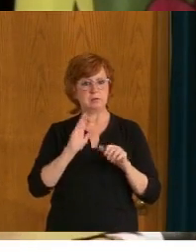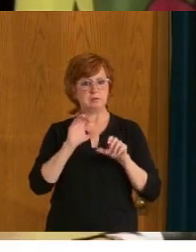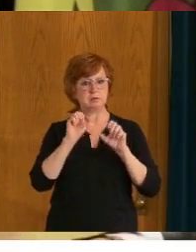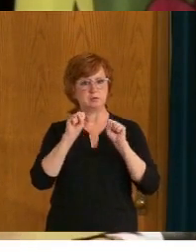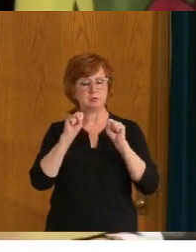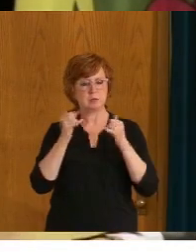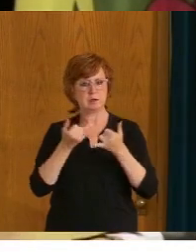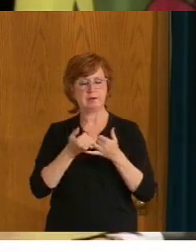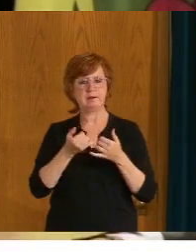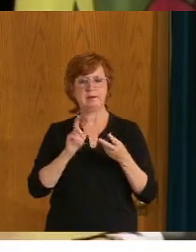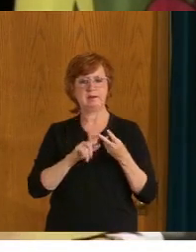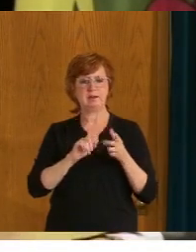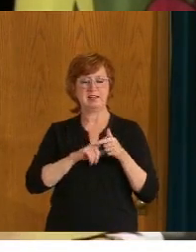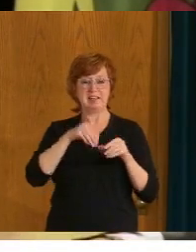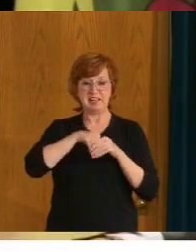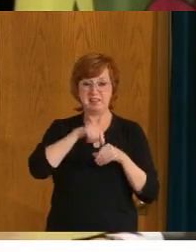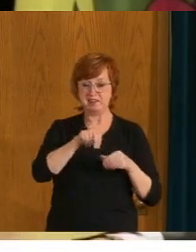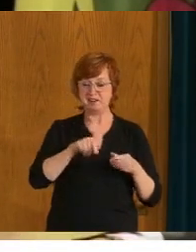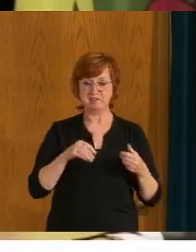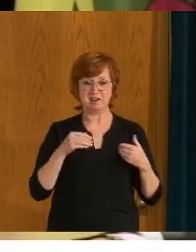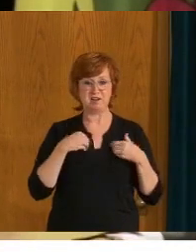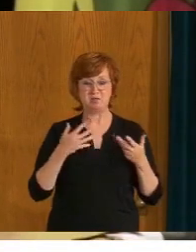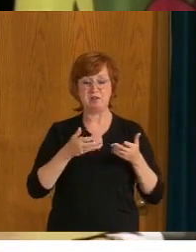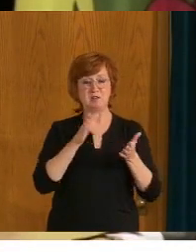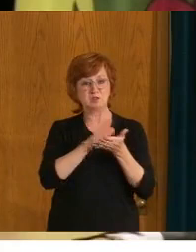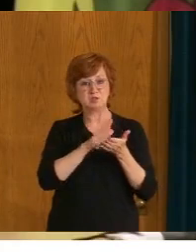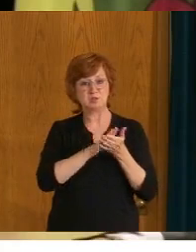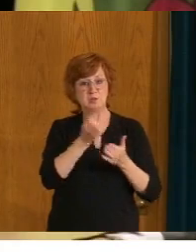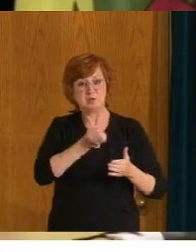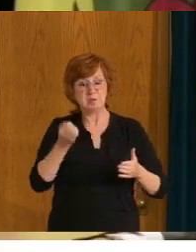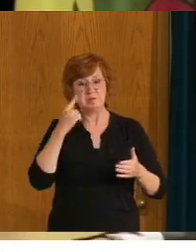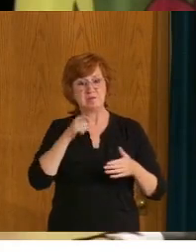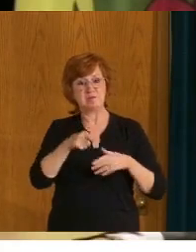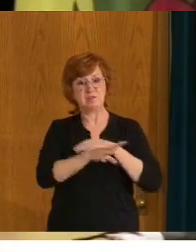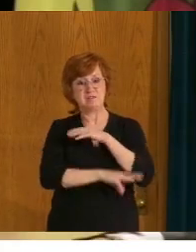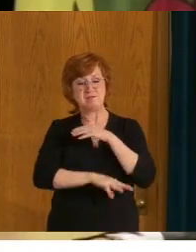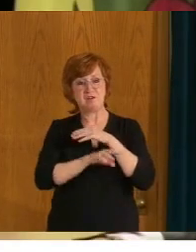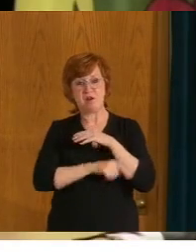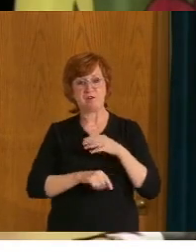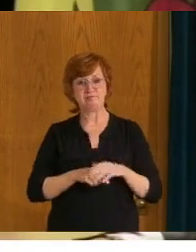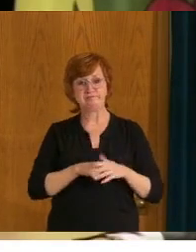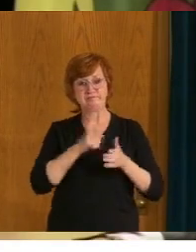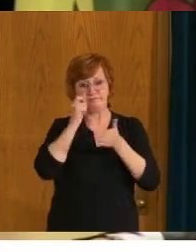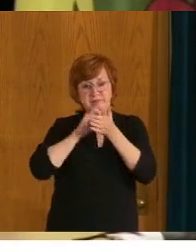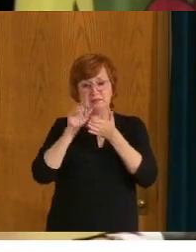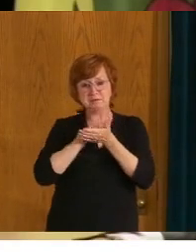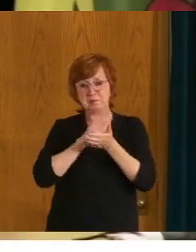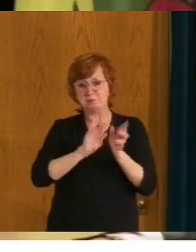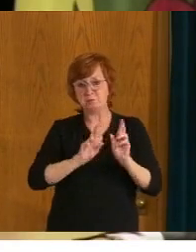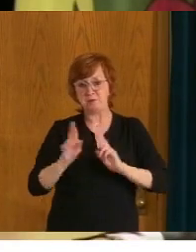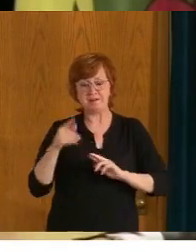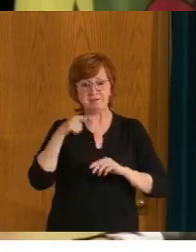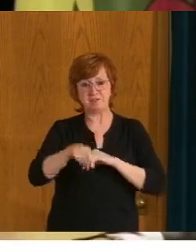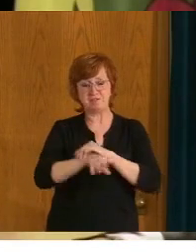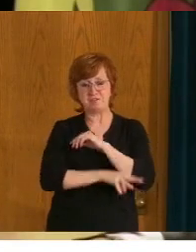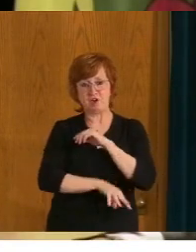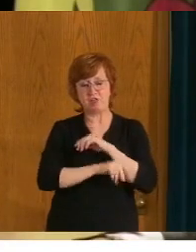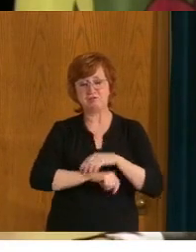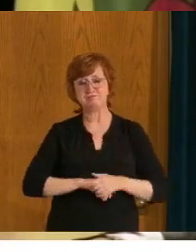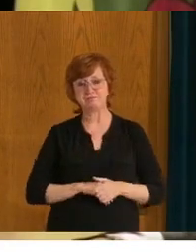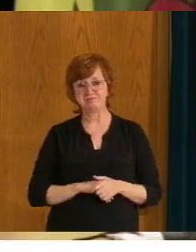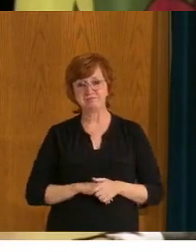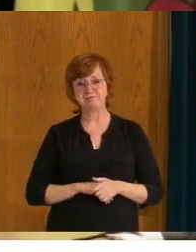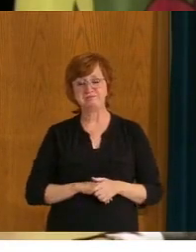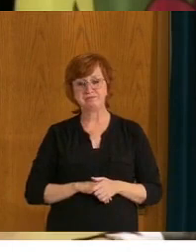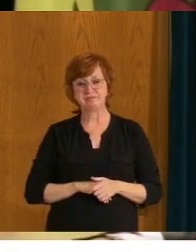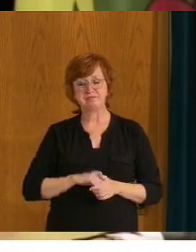distributed, uh, to people, uh, to kids, uh, for them to utilize as they attend school, uh, the summer and into the fall. And I think that's